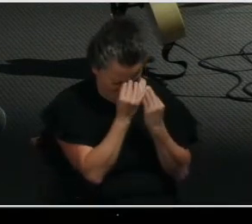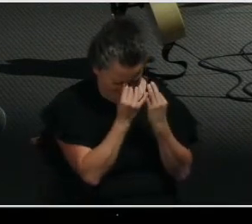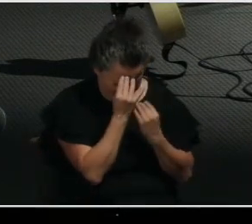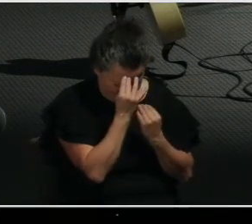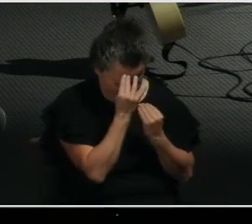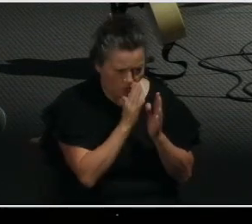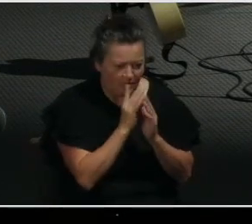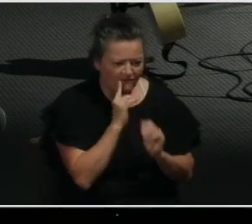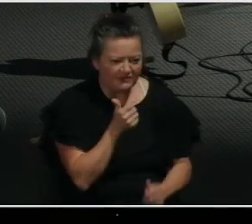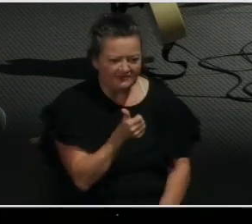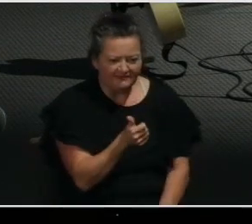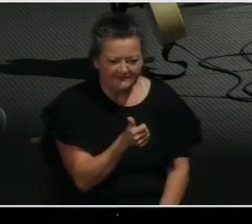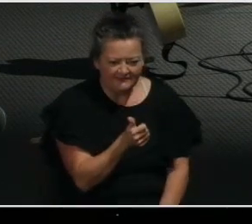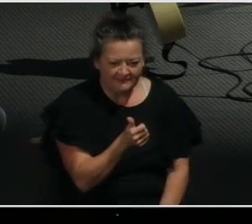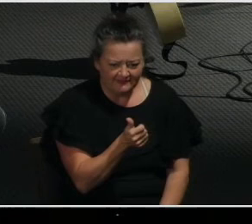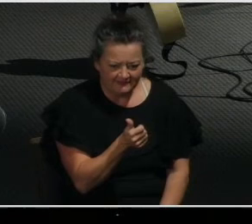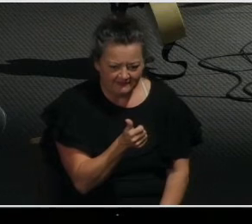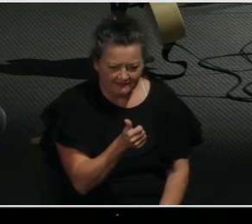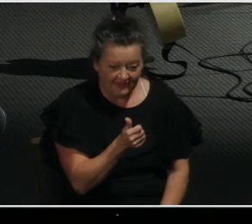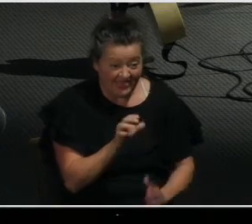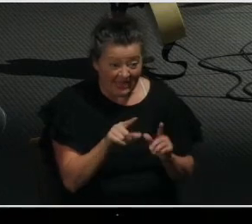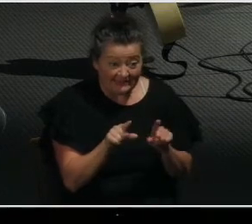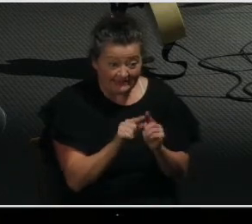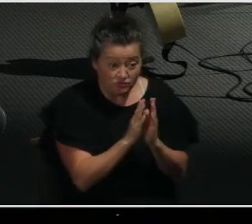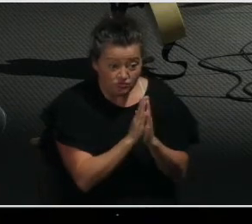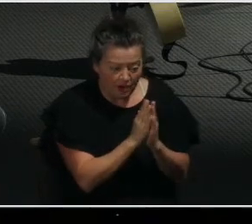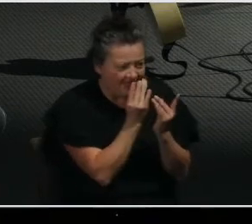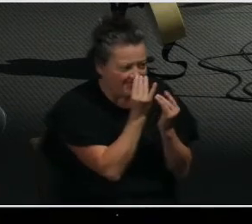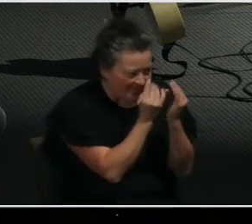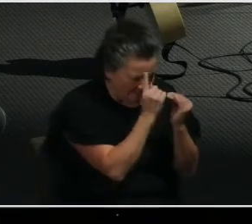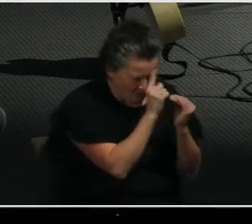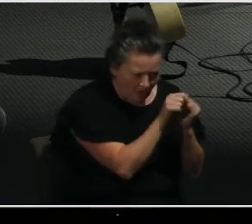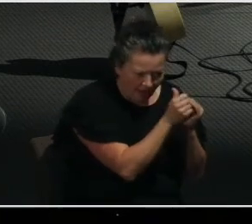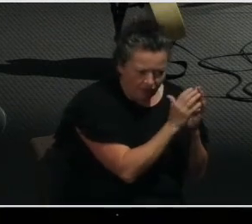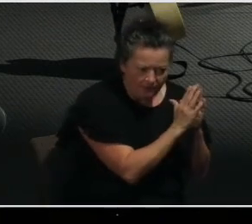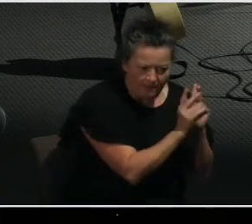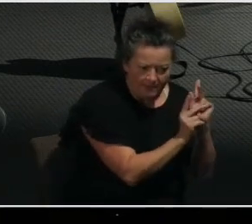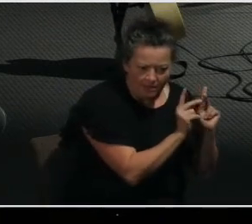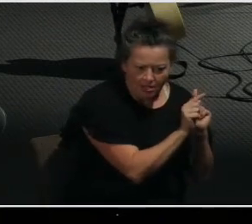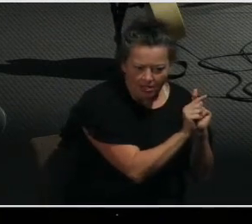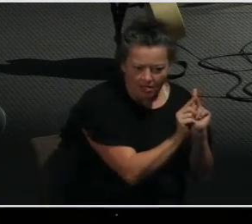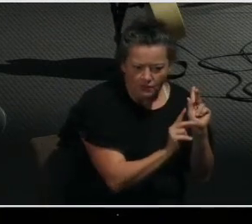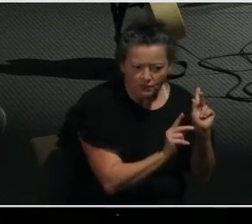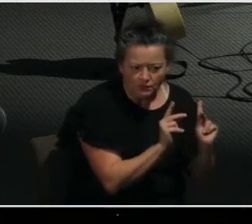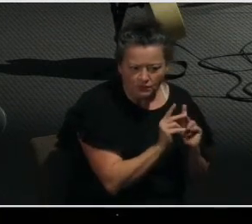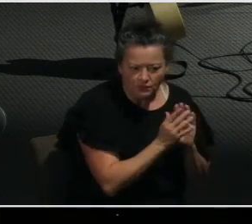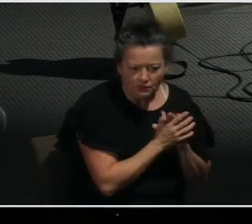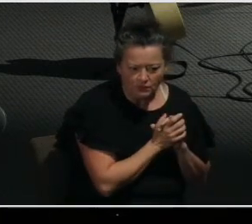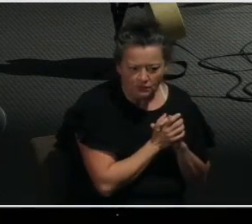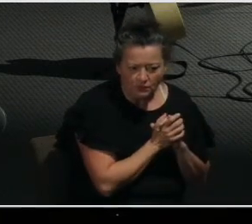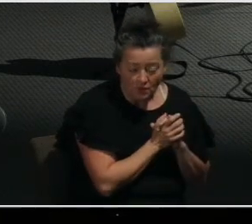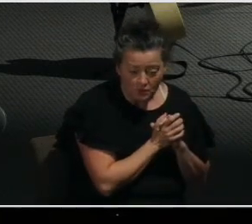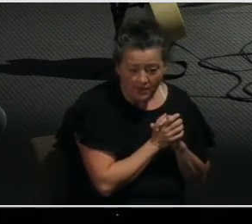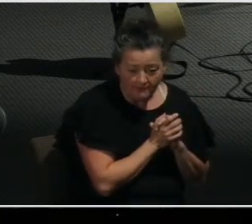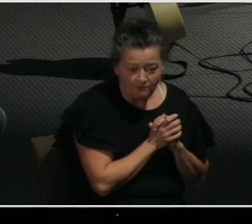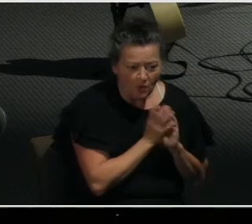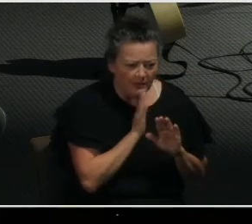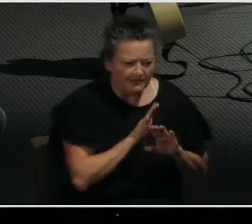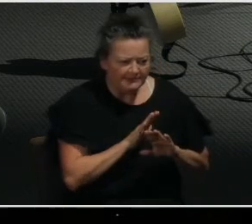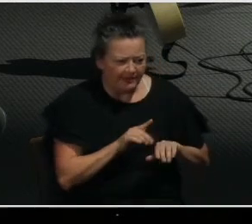And then I want to invite you to pray it for other people that God brings to mind that need this in their lives. Okay?